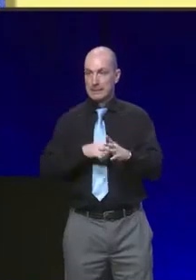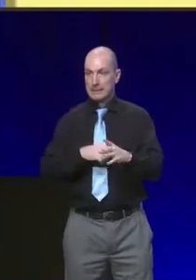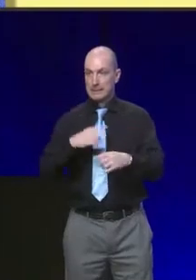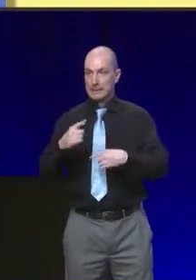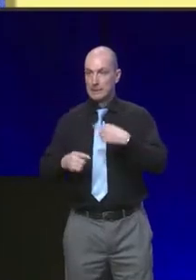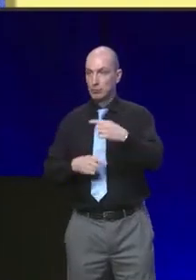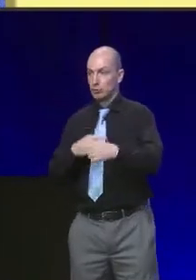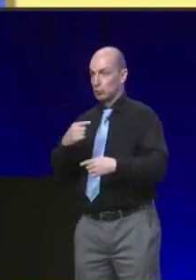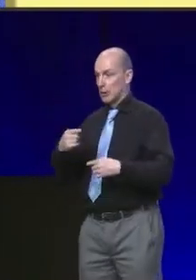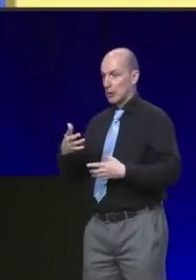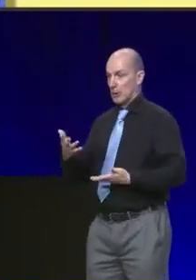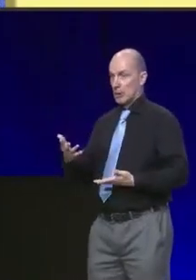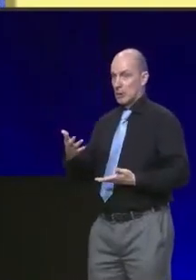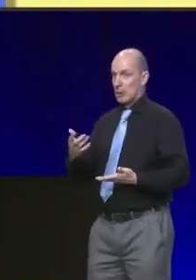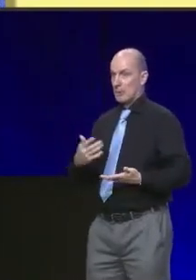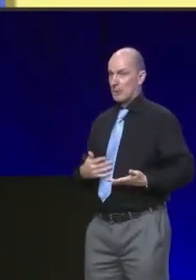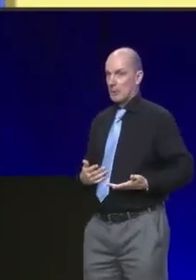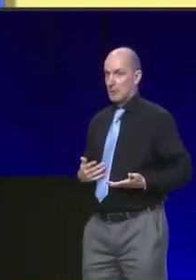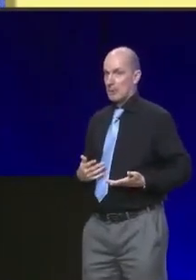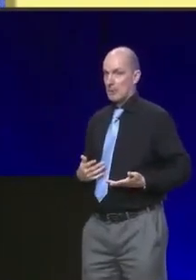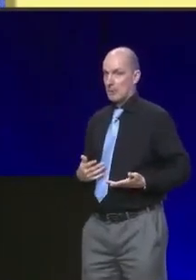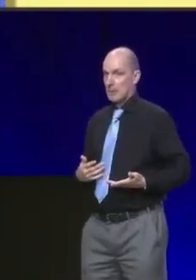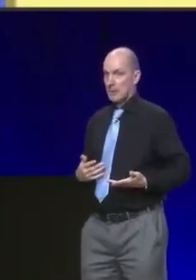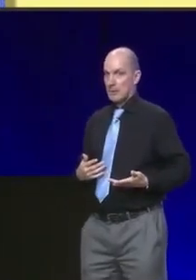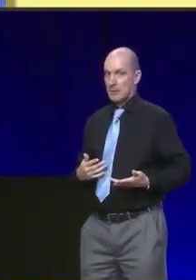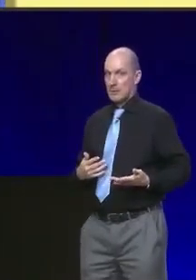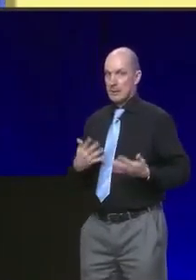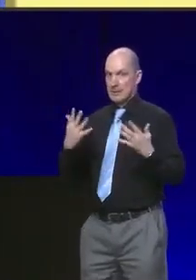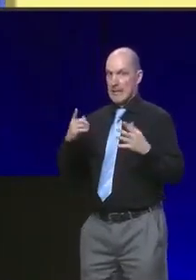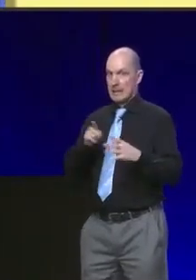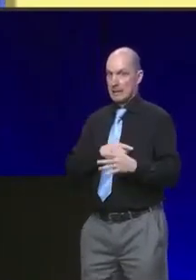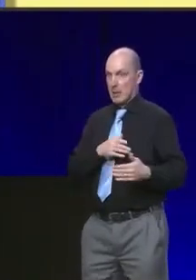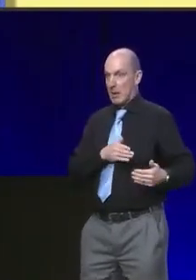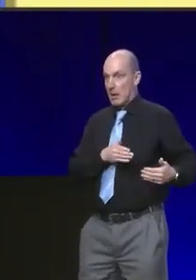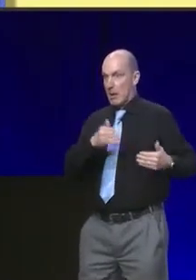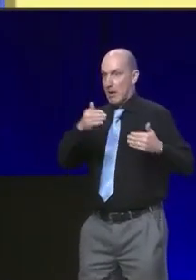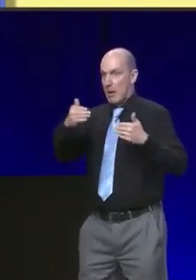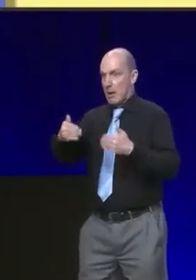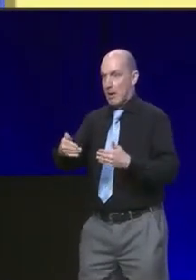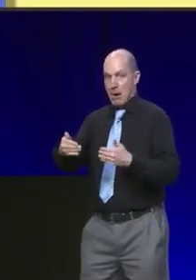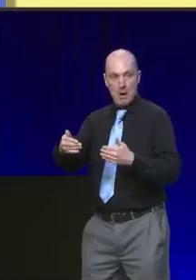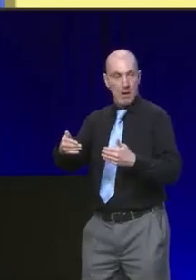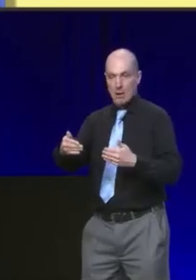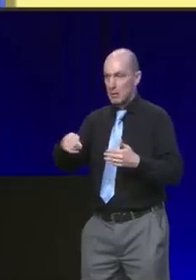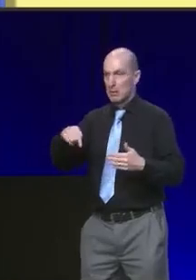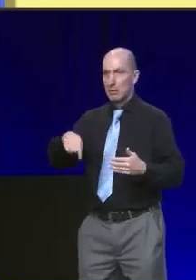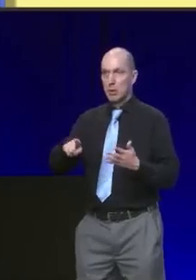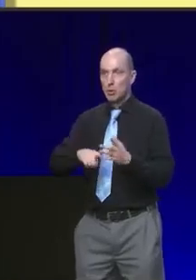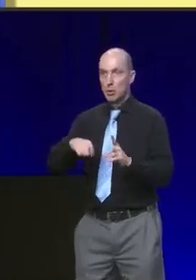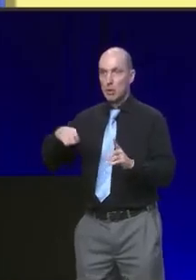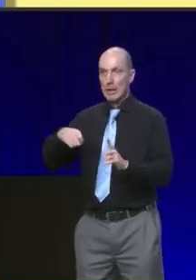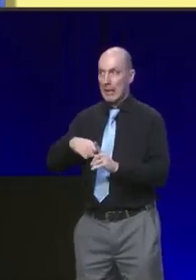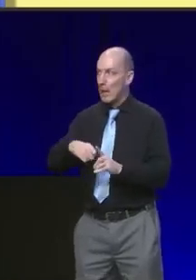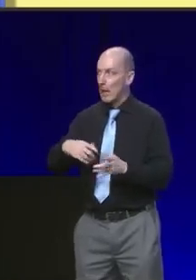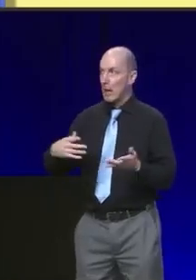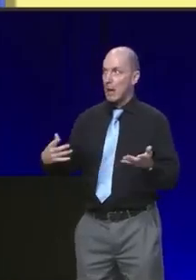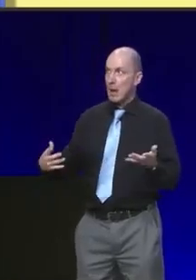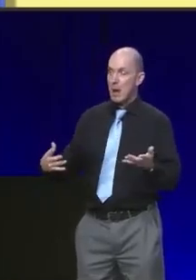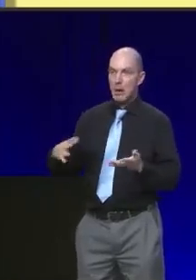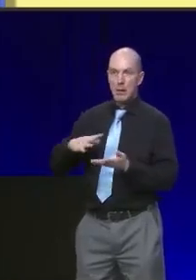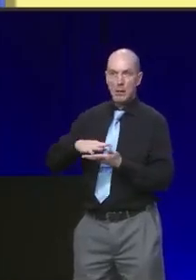Ten years on, we live in a United Kingdom that took away our European